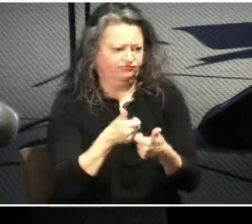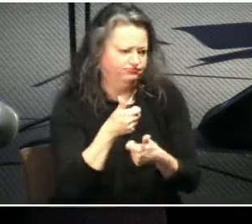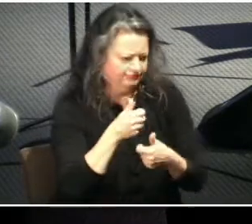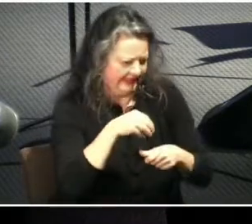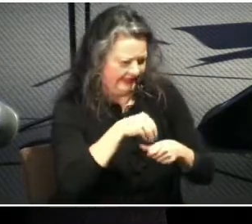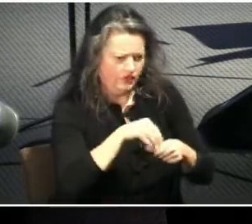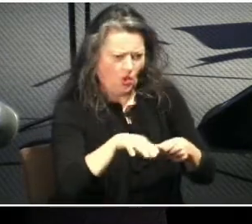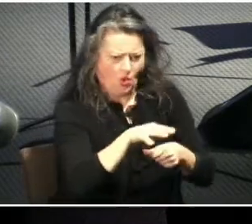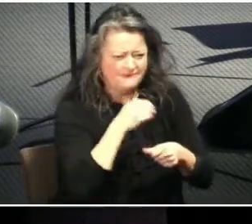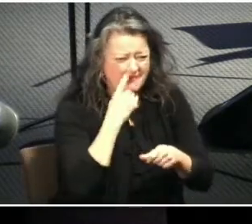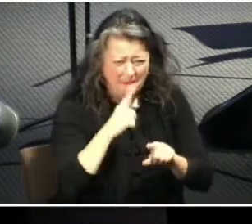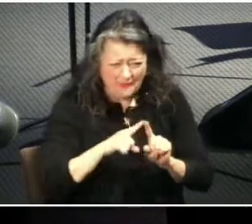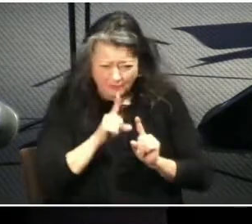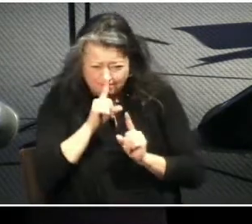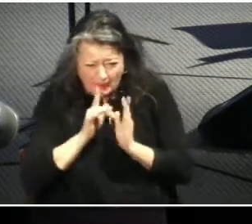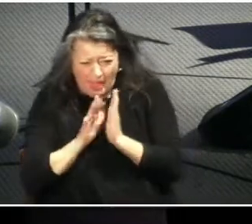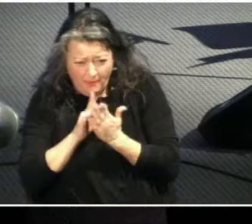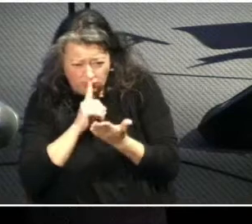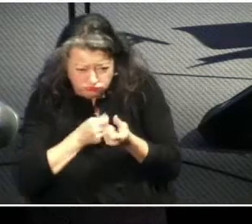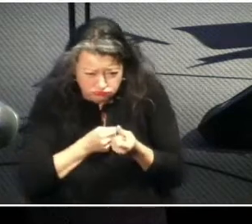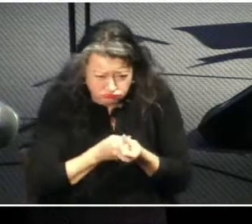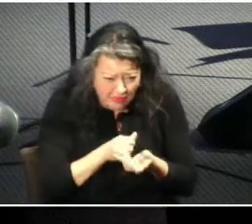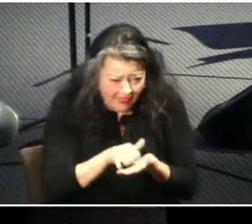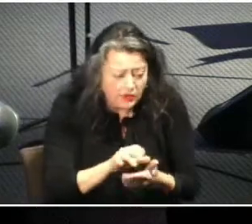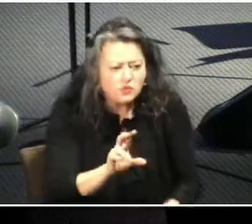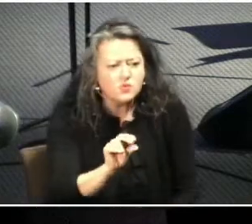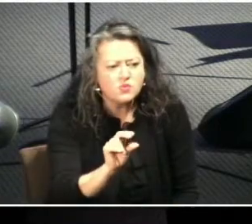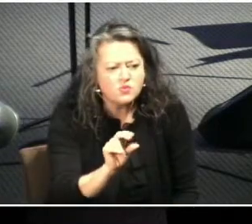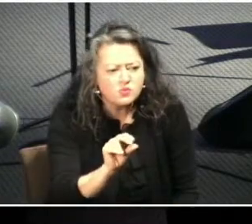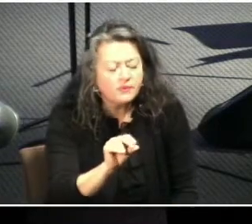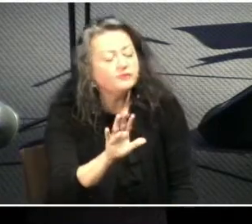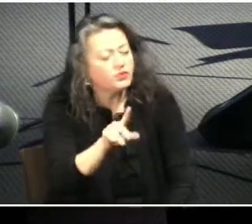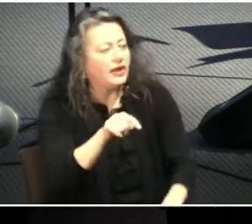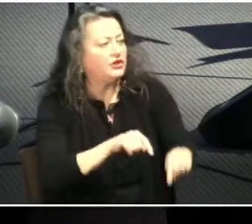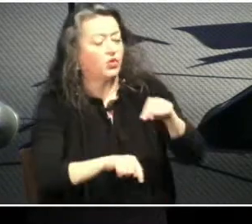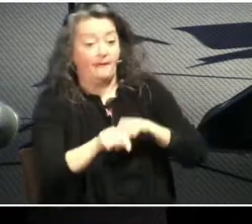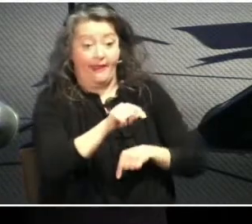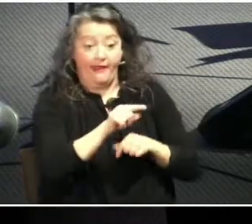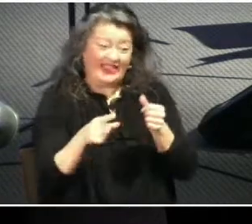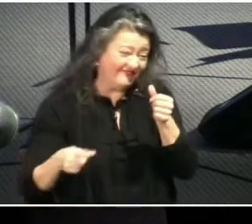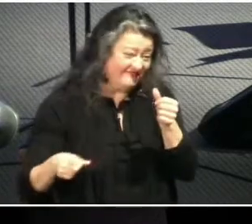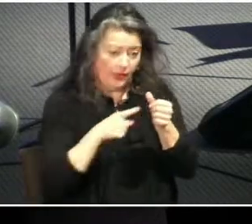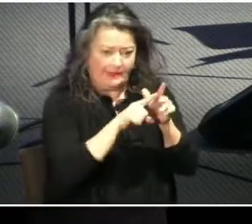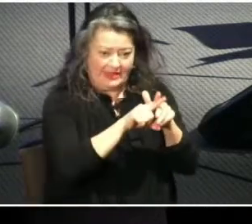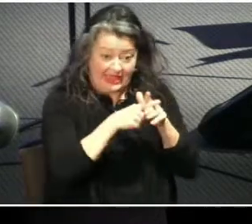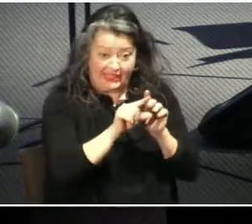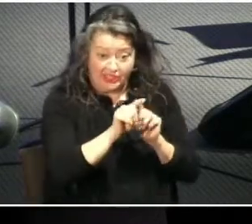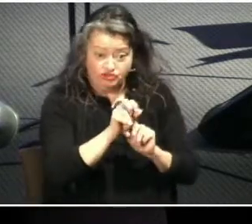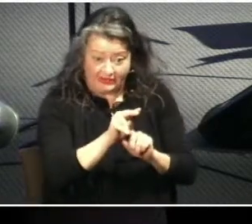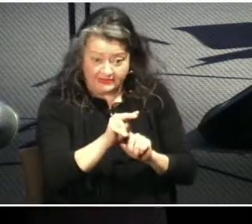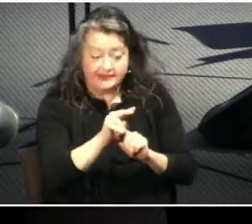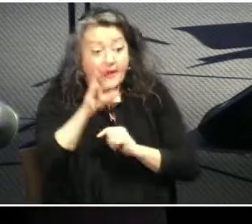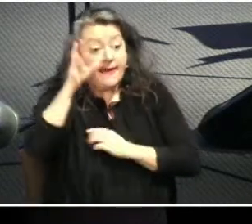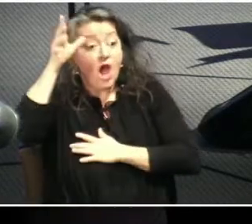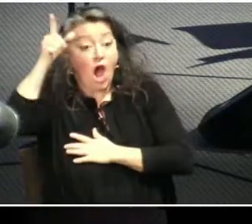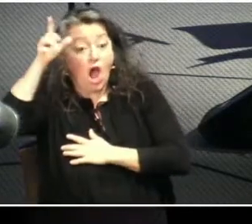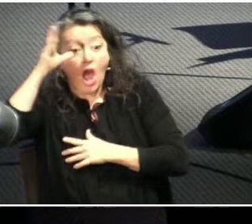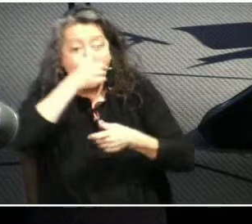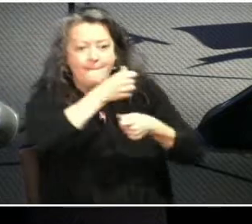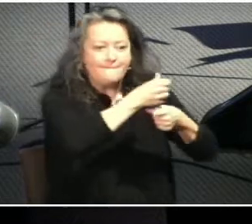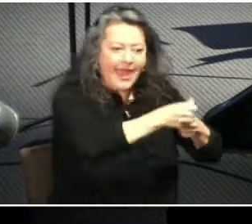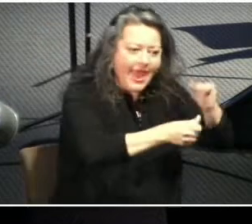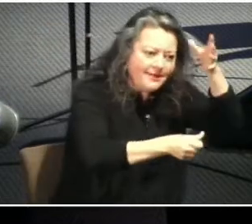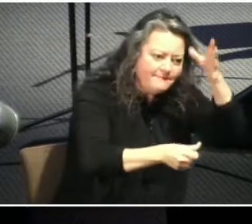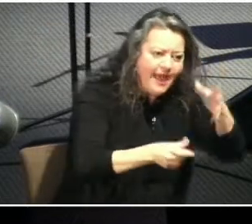so let's go back to the beginning in the first chapter of the bible where god creates the first man and woman and listen